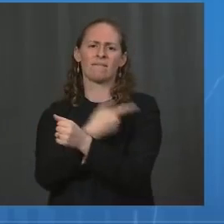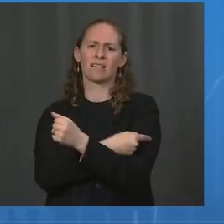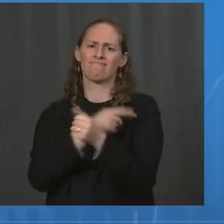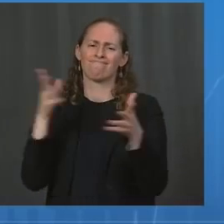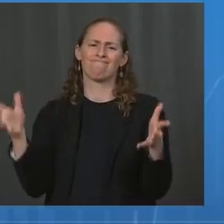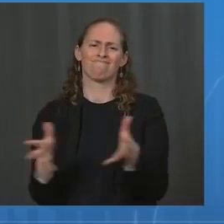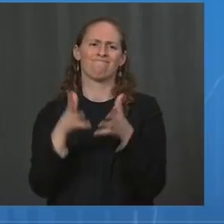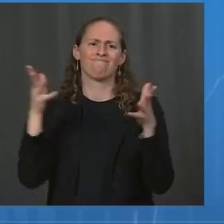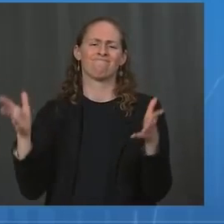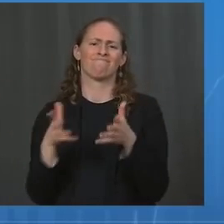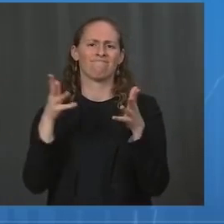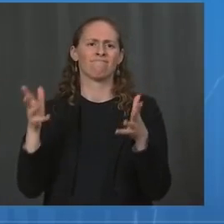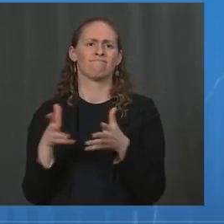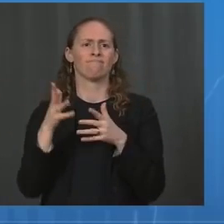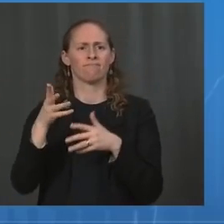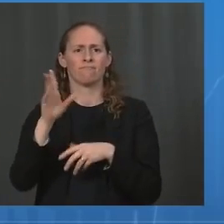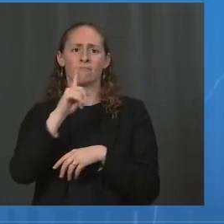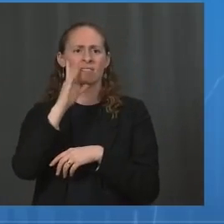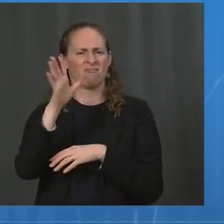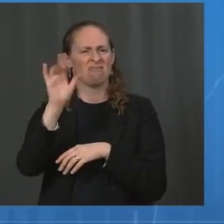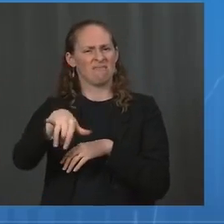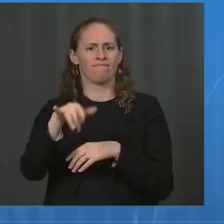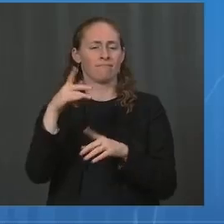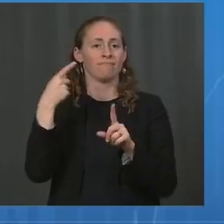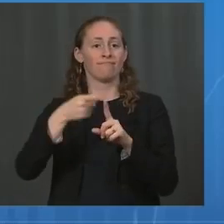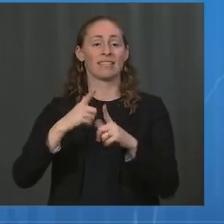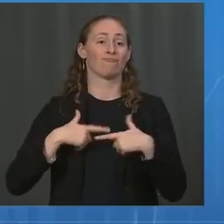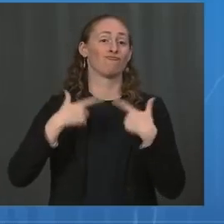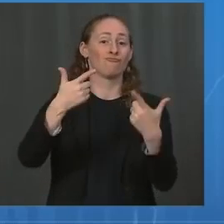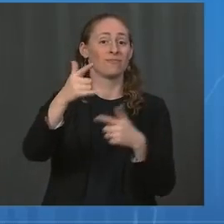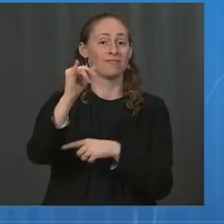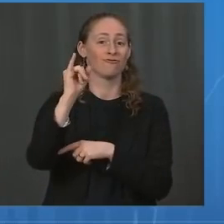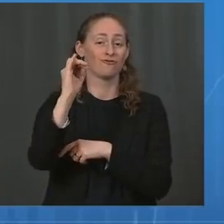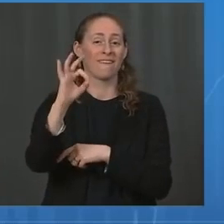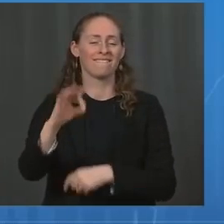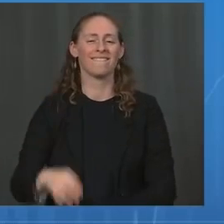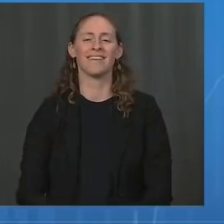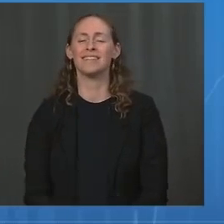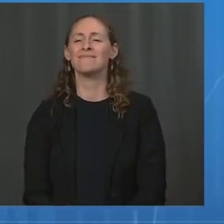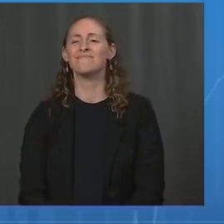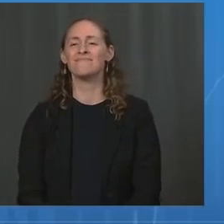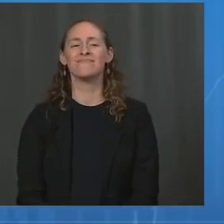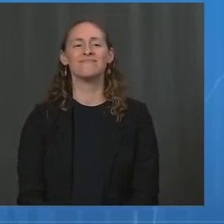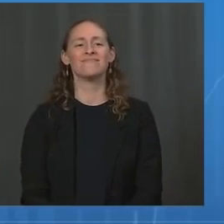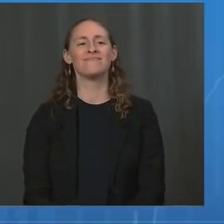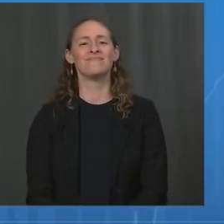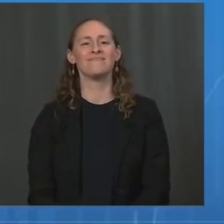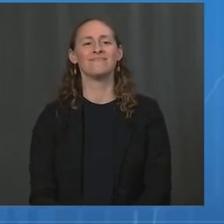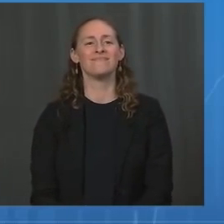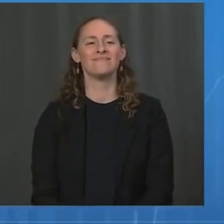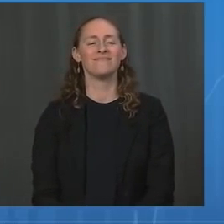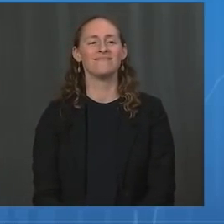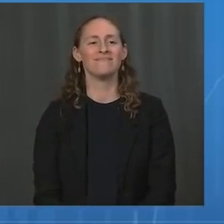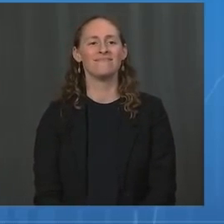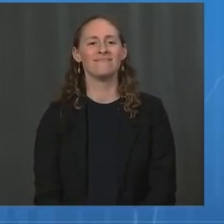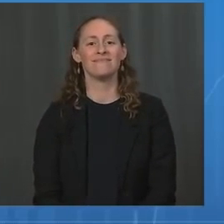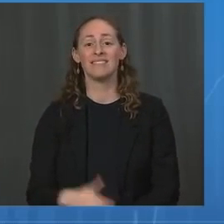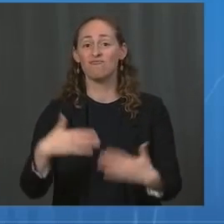vaccinated. Back to you, Jeff. Wonderful. Thank you, doctors. Let's open it up for a few questions. First question.